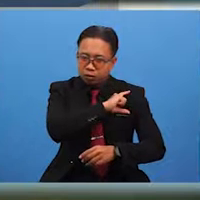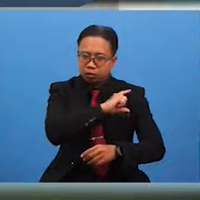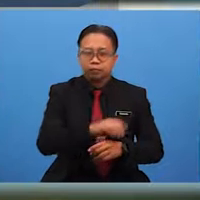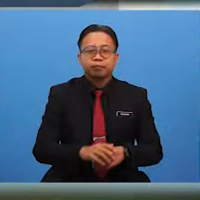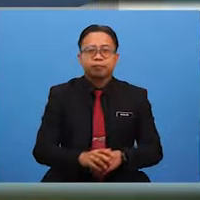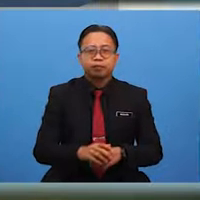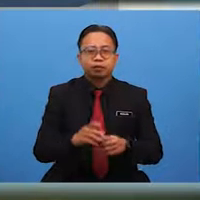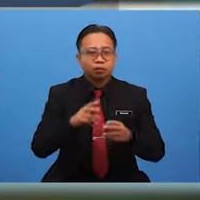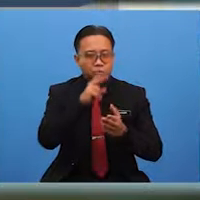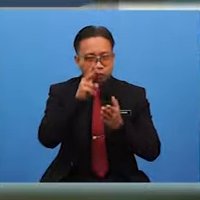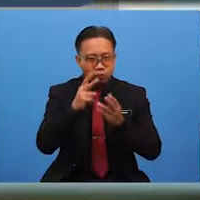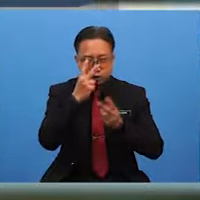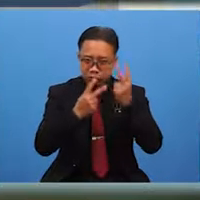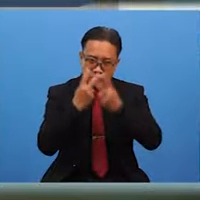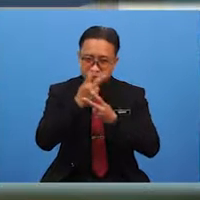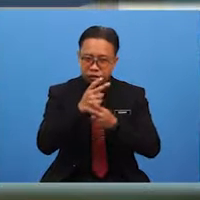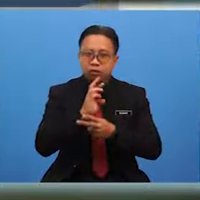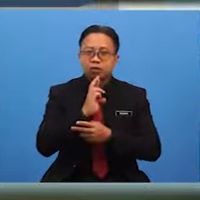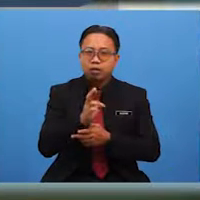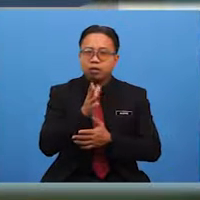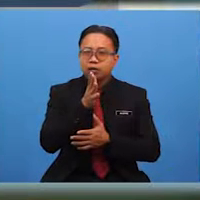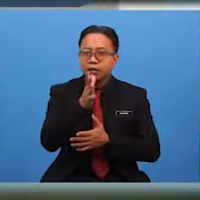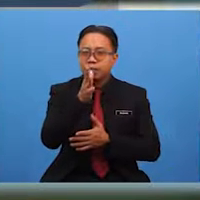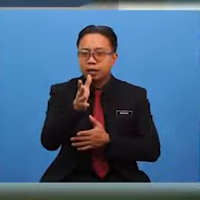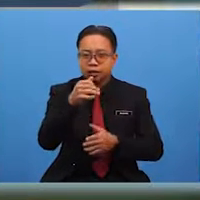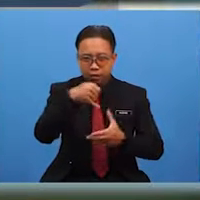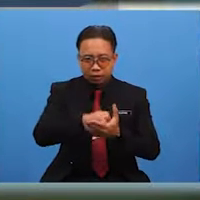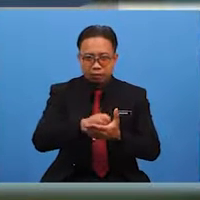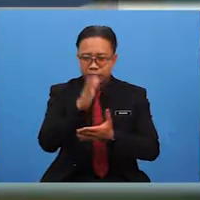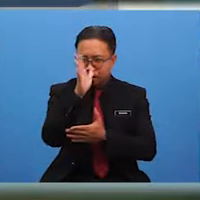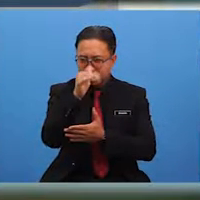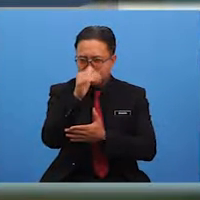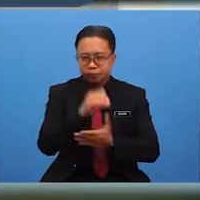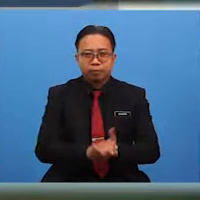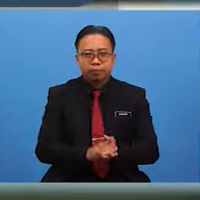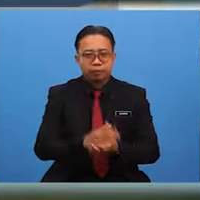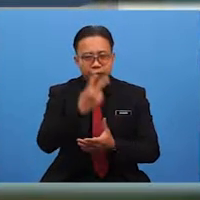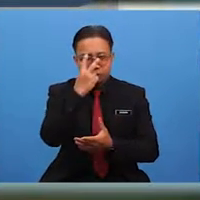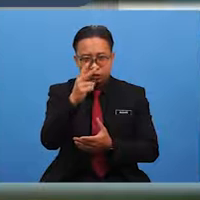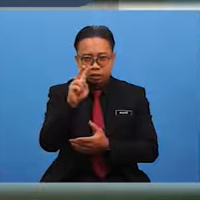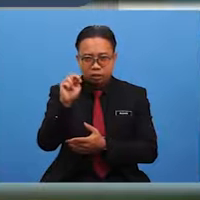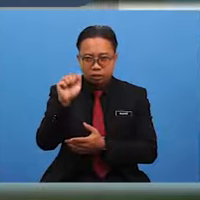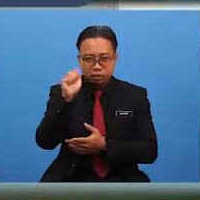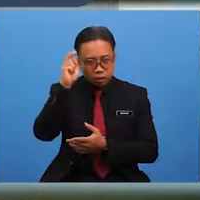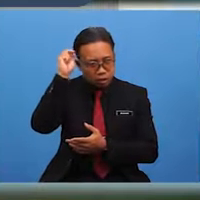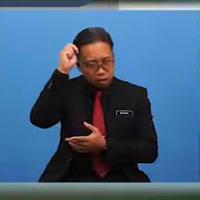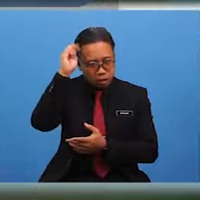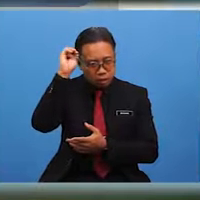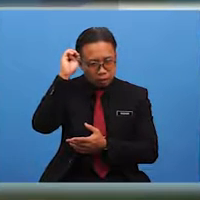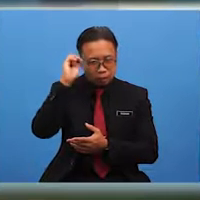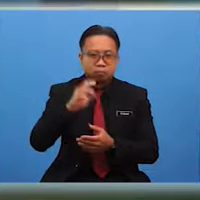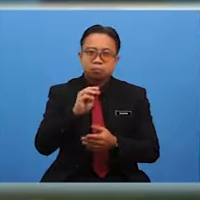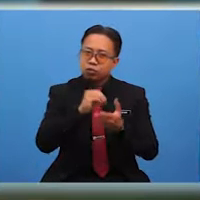to visit his grandmother in Melaka. We will check Naeem's messages later.